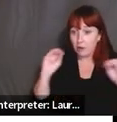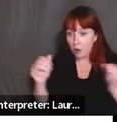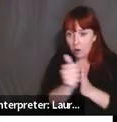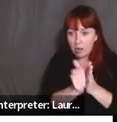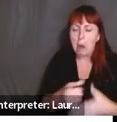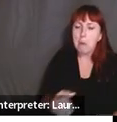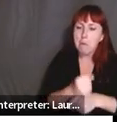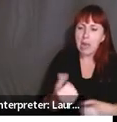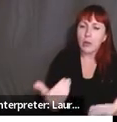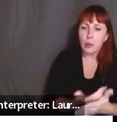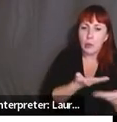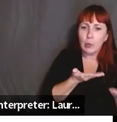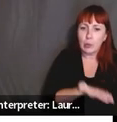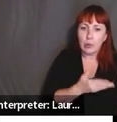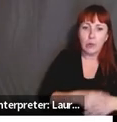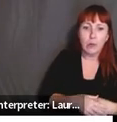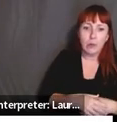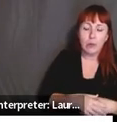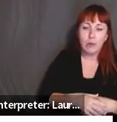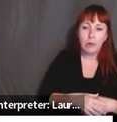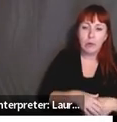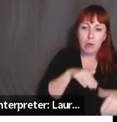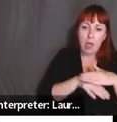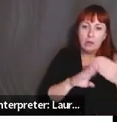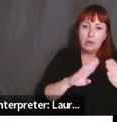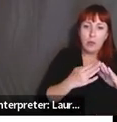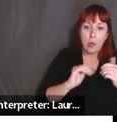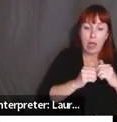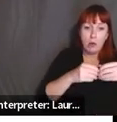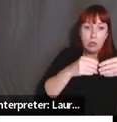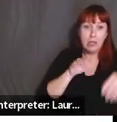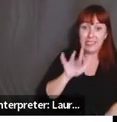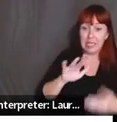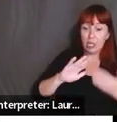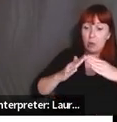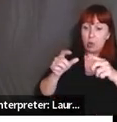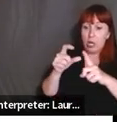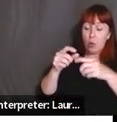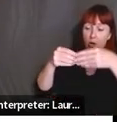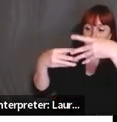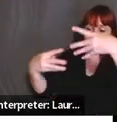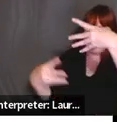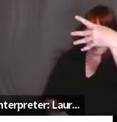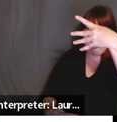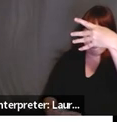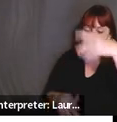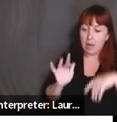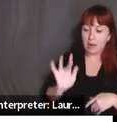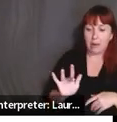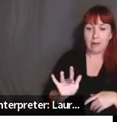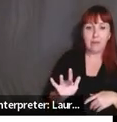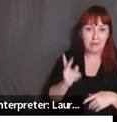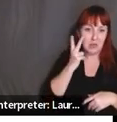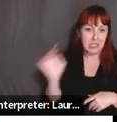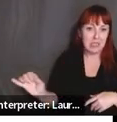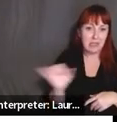create one. Um, and you also be able to access the community from the dropdown under the communities tab on ACTFL's website. And you can see that there in